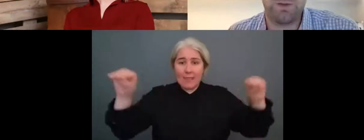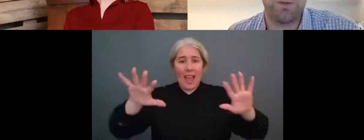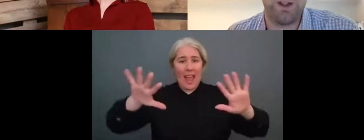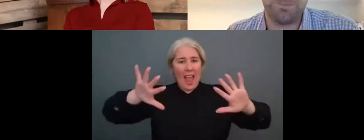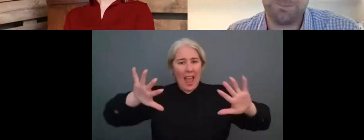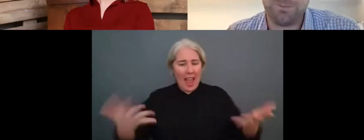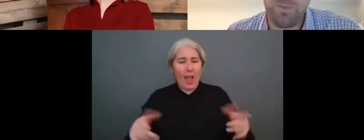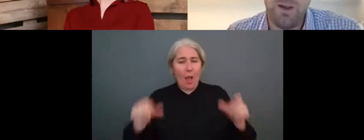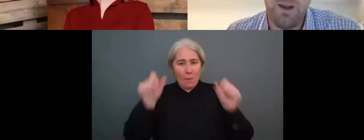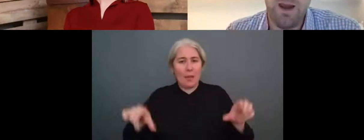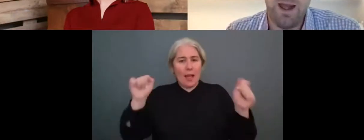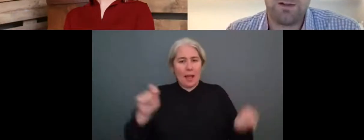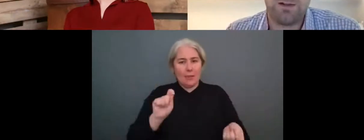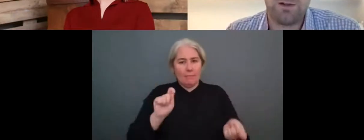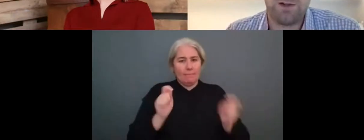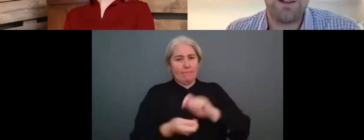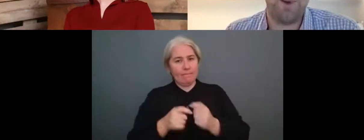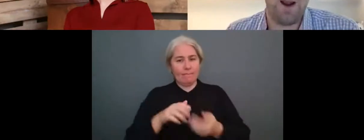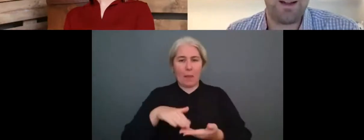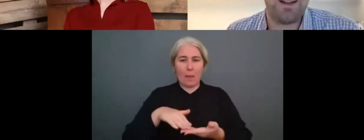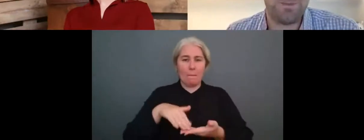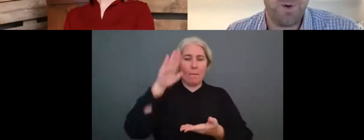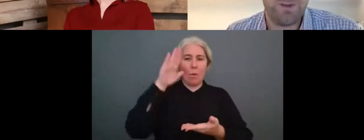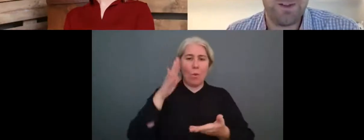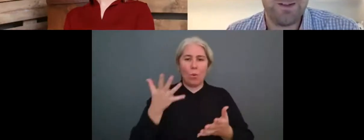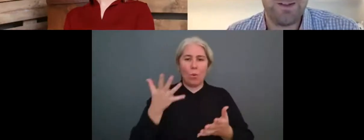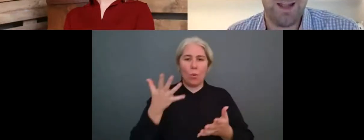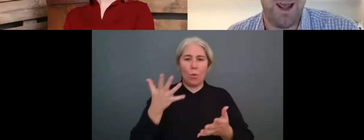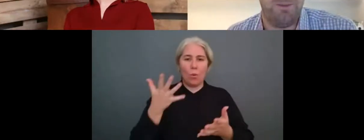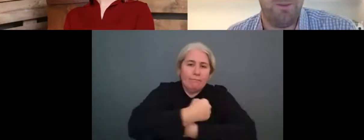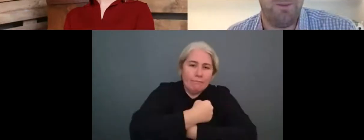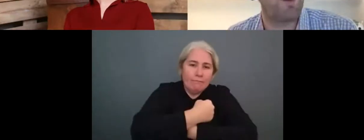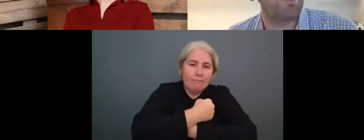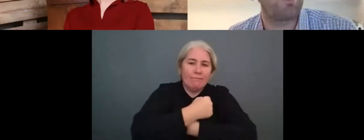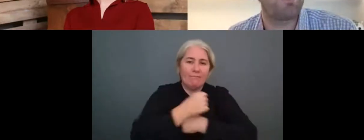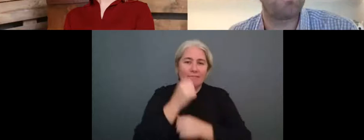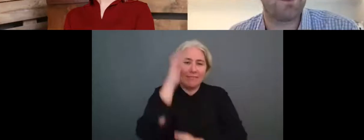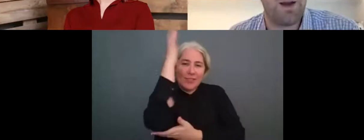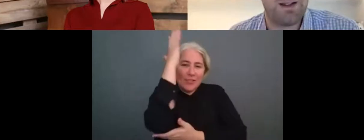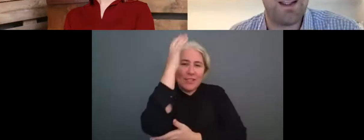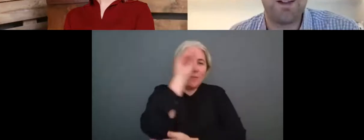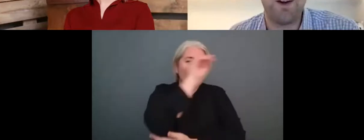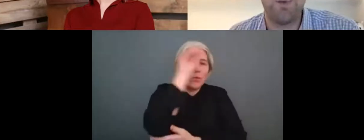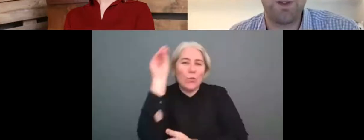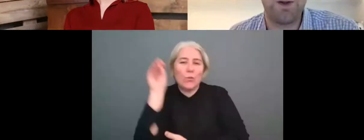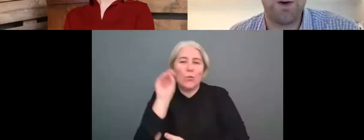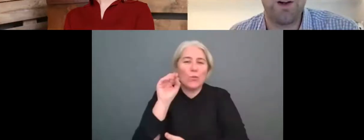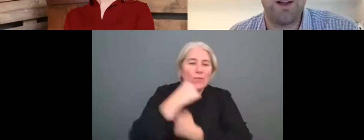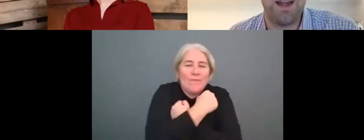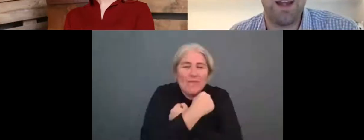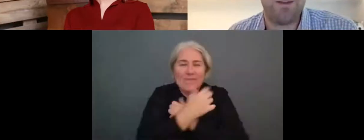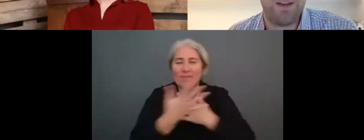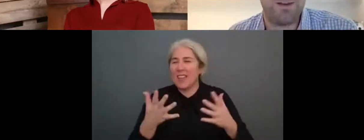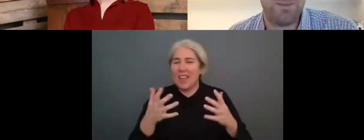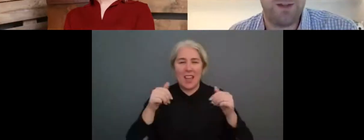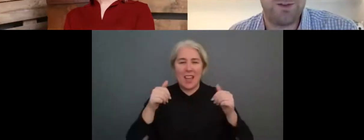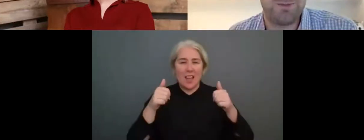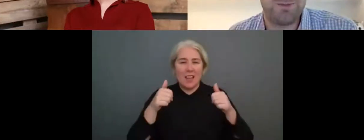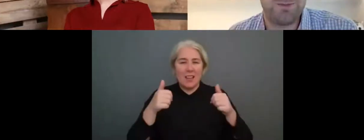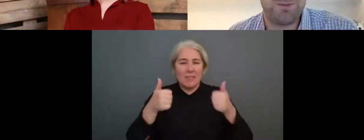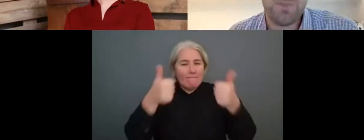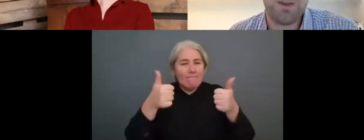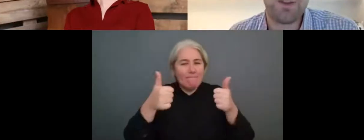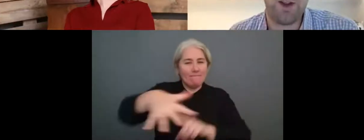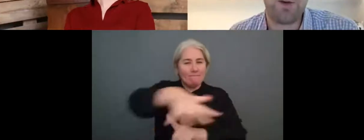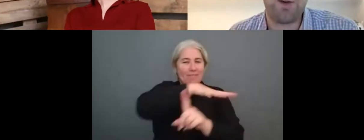we can all do and creating buy-in is important. Um, one of my colleagues is quite keen on what we call an elevator pitch.